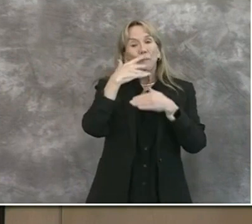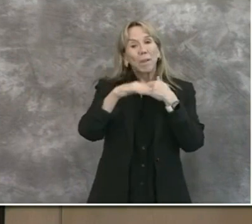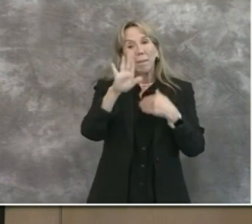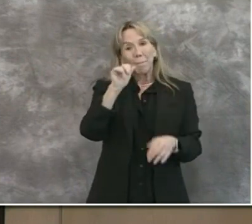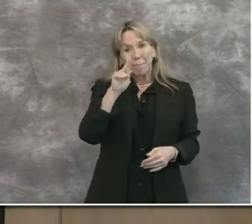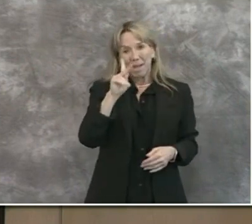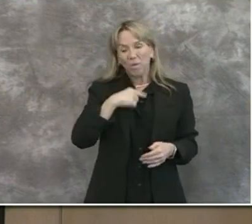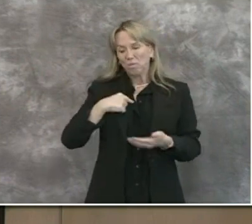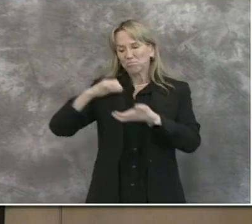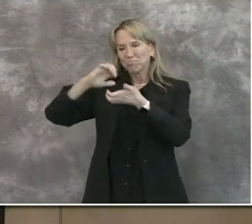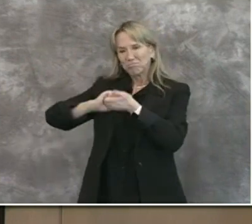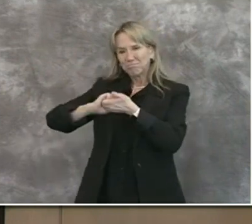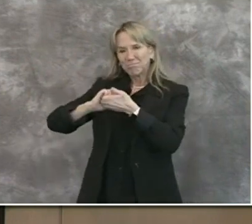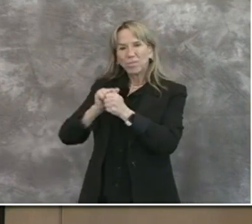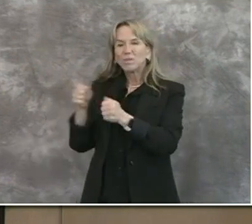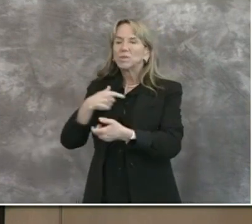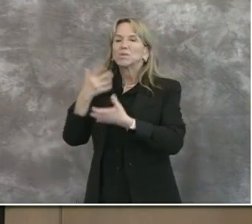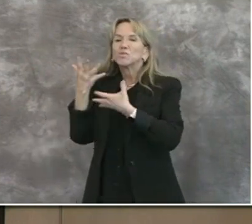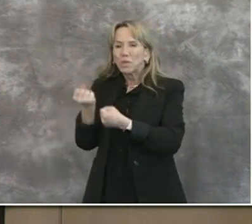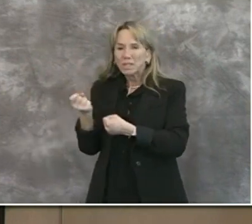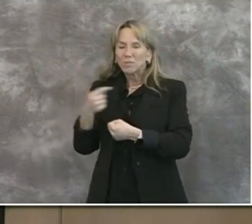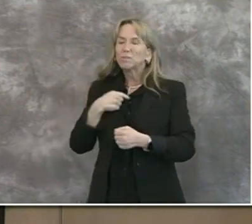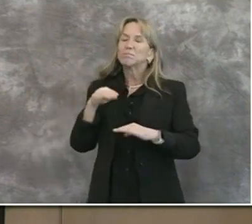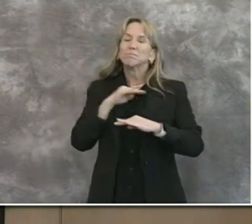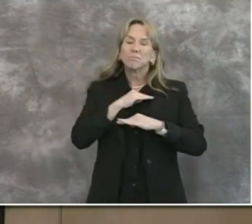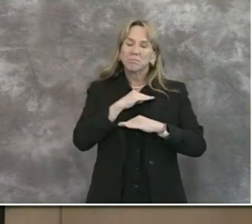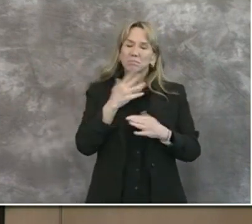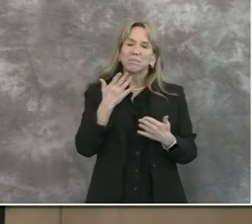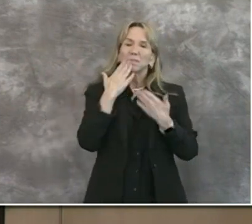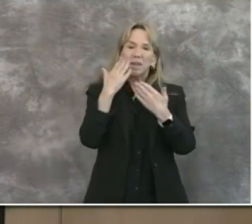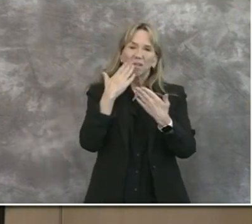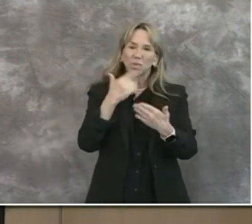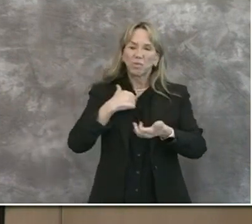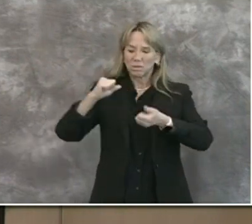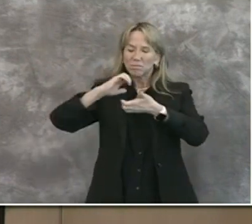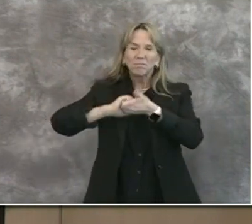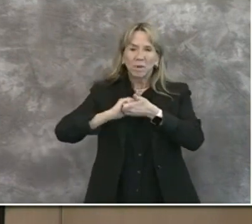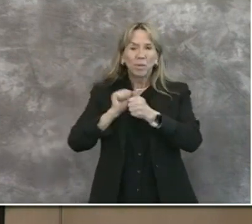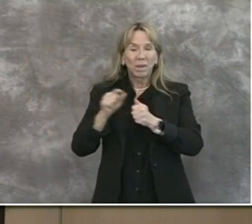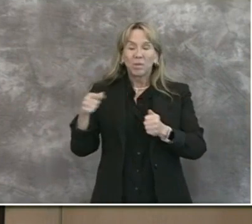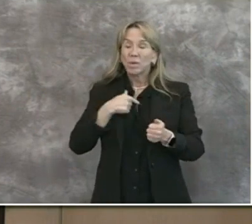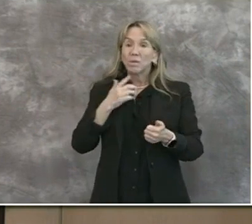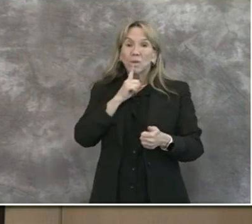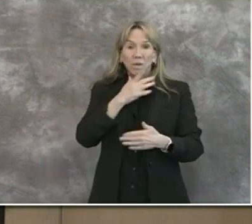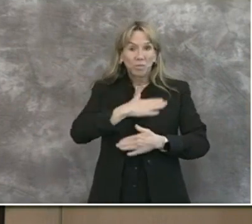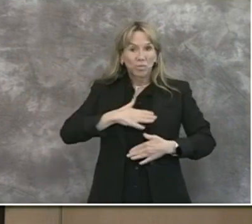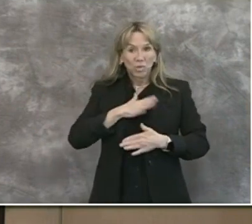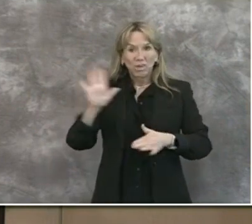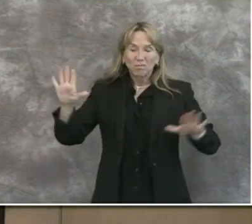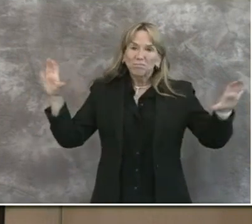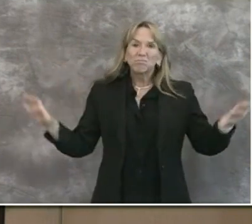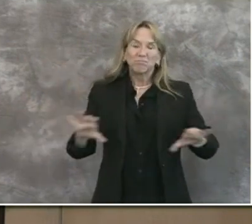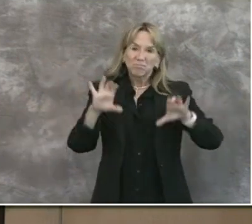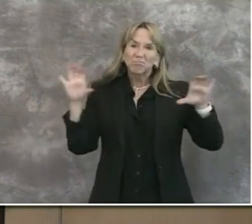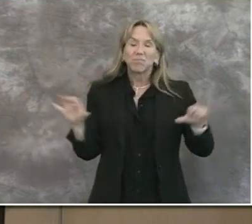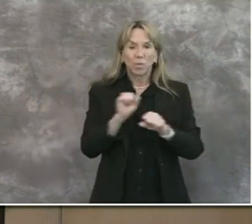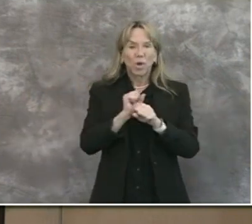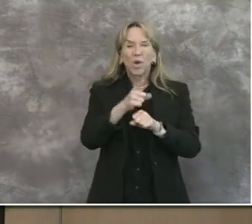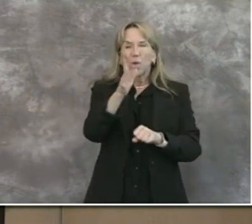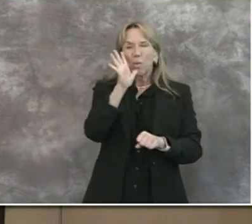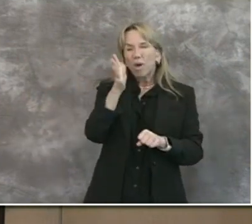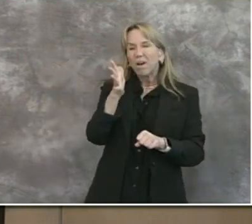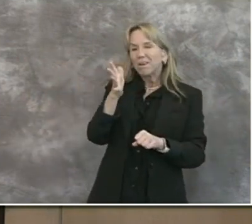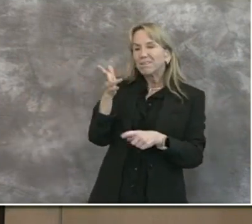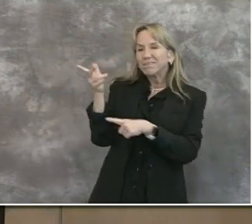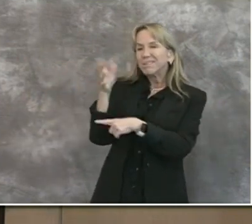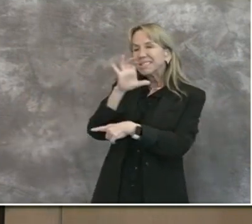trusted partner. We are pleased to partner with them and work closely with them and we appreciate all of their efforts and what they're doing. And you'll hear from their CEO